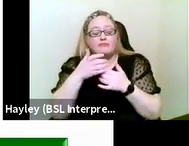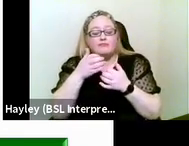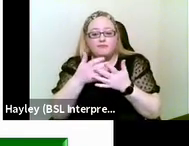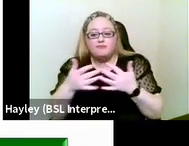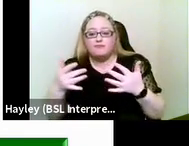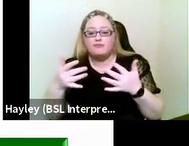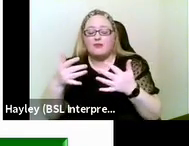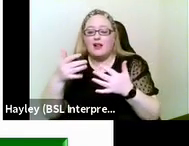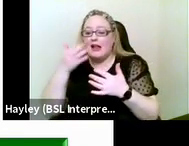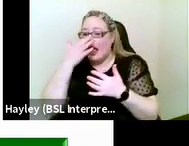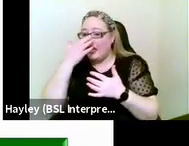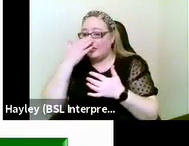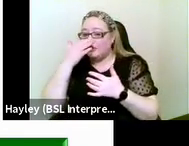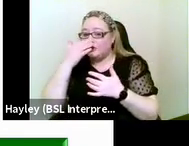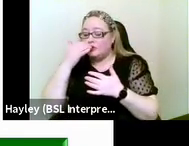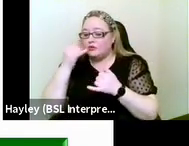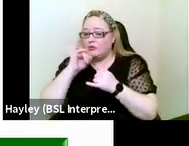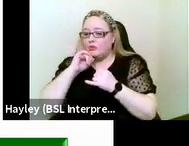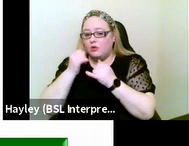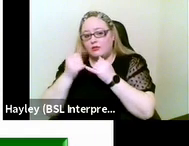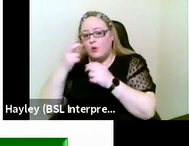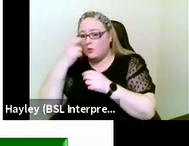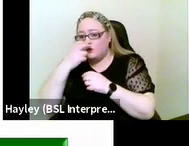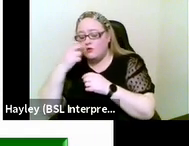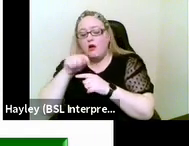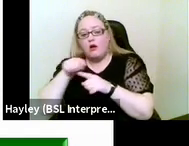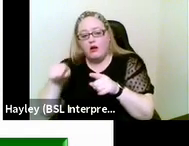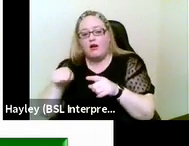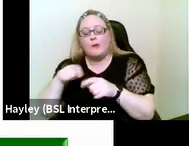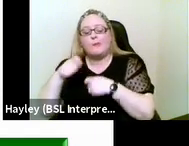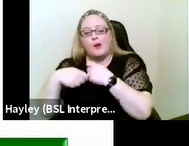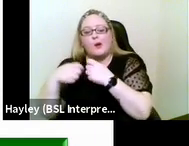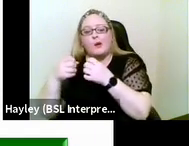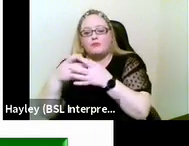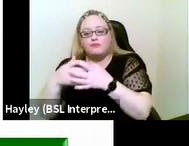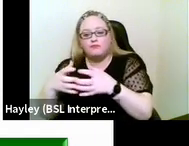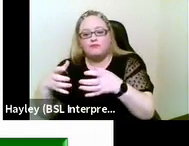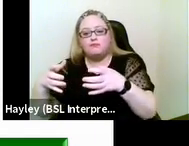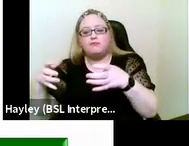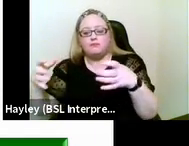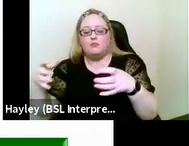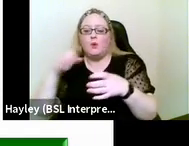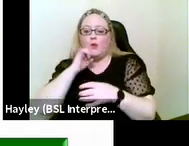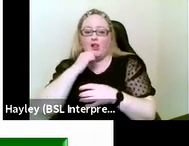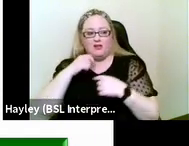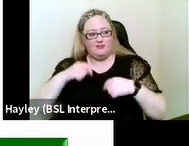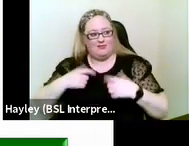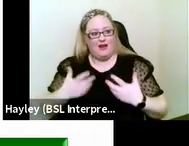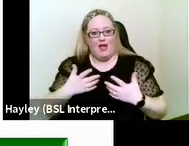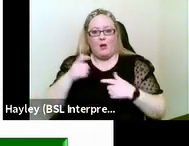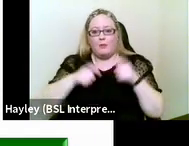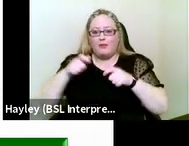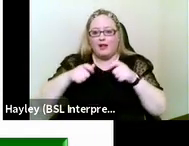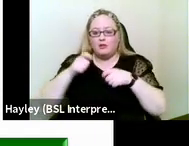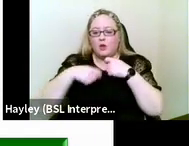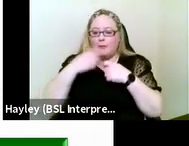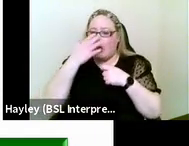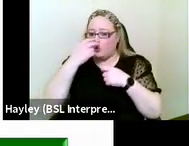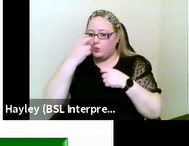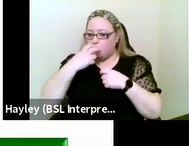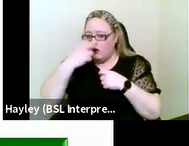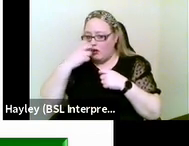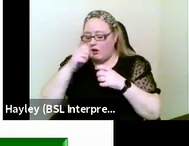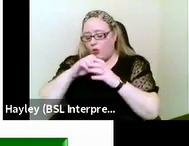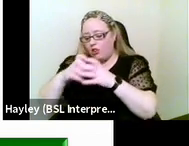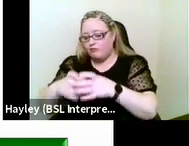an aging population, the chances are that deafblindness is going to, the deafblind population is going to